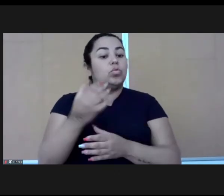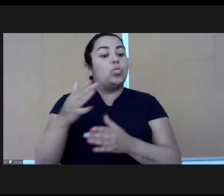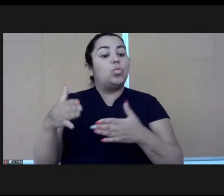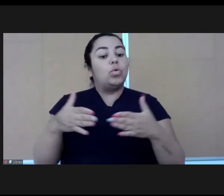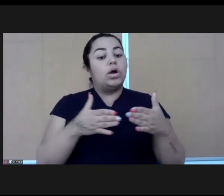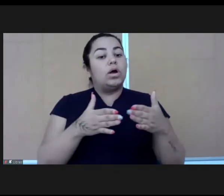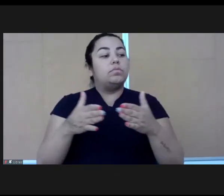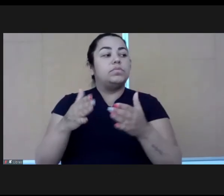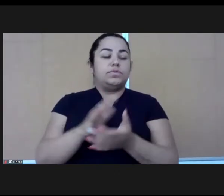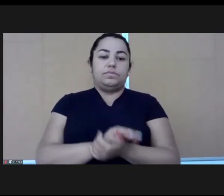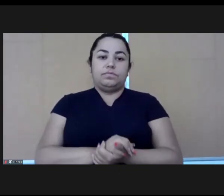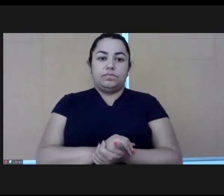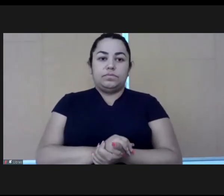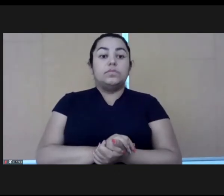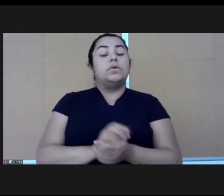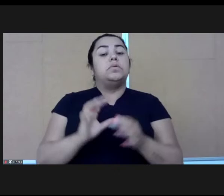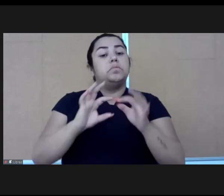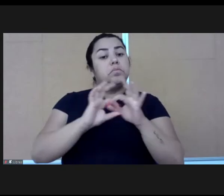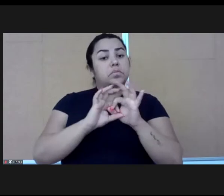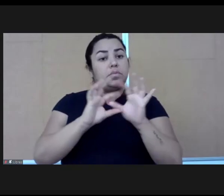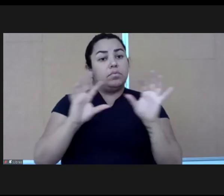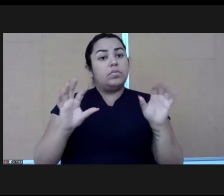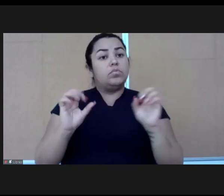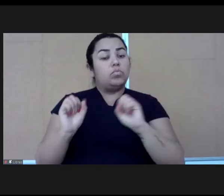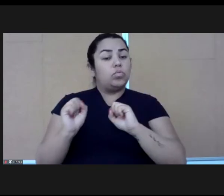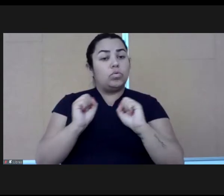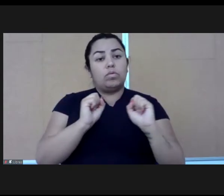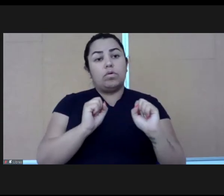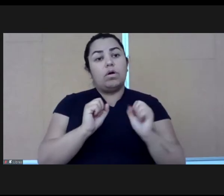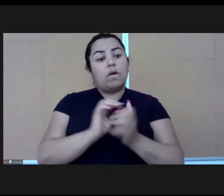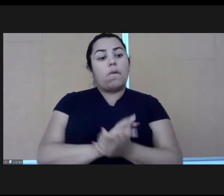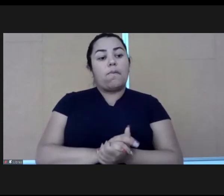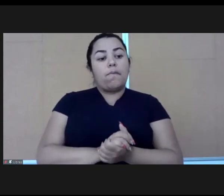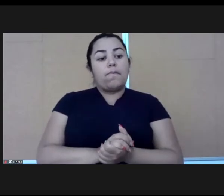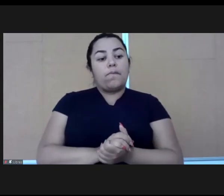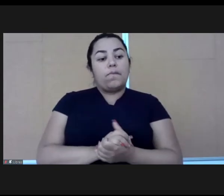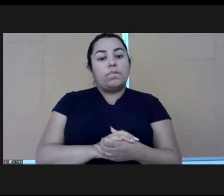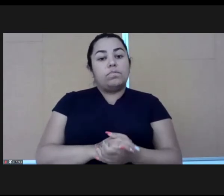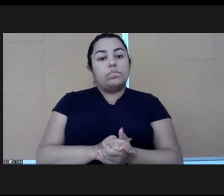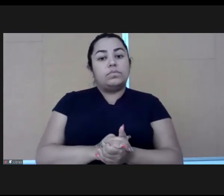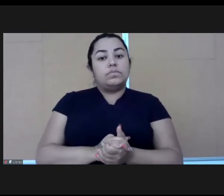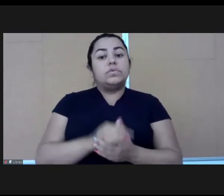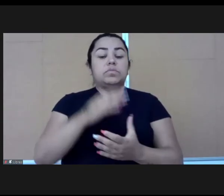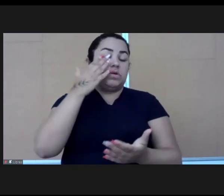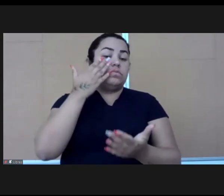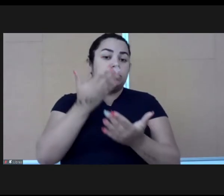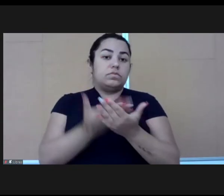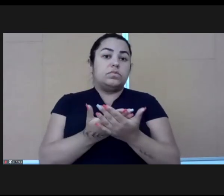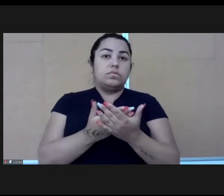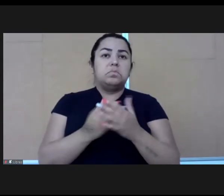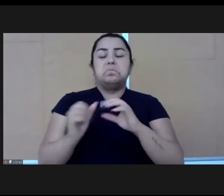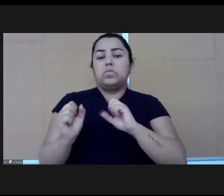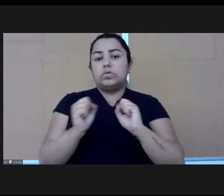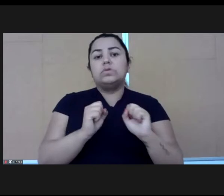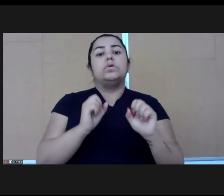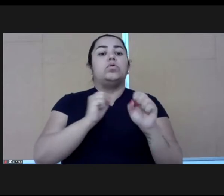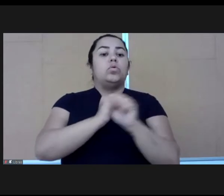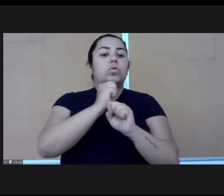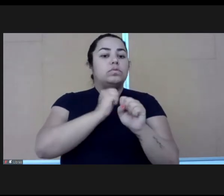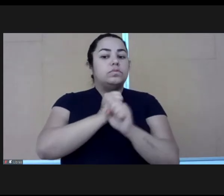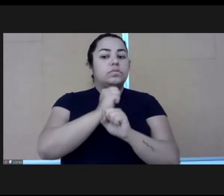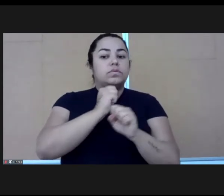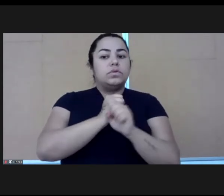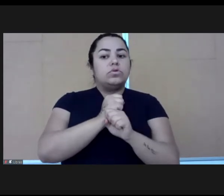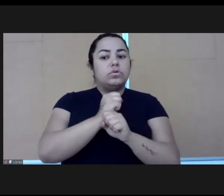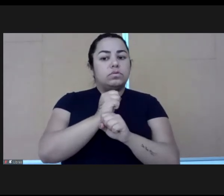a path that is very trusting and a path that is very building. When I talk about transparency, I